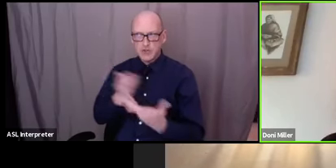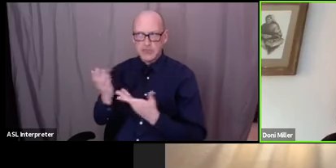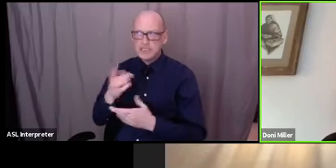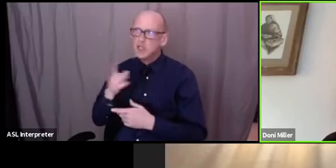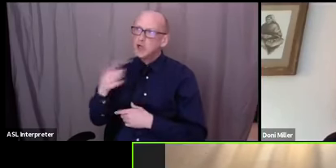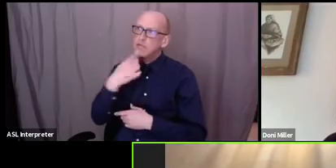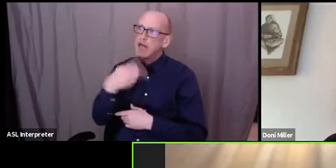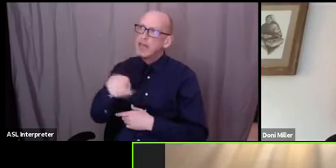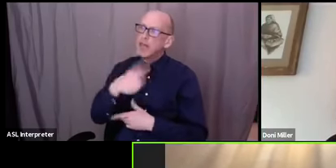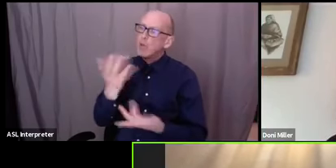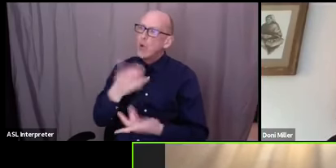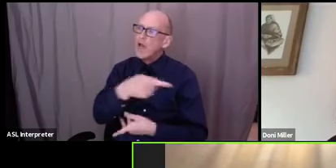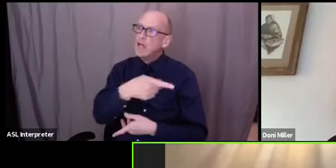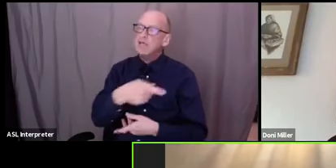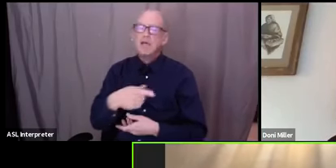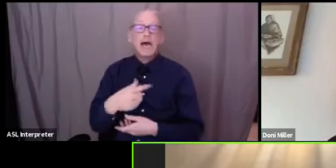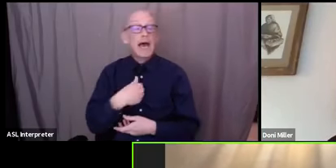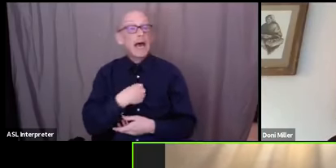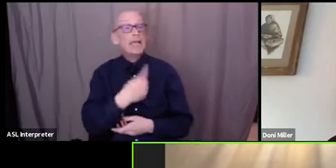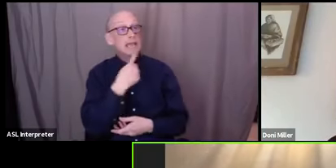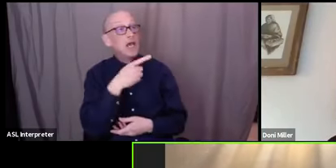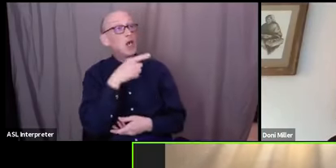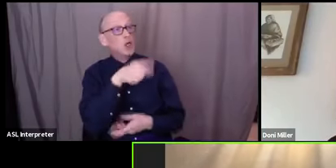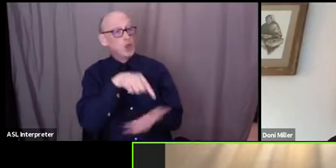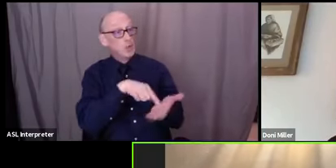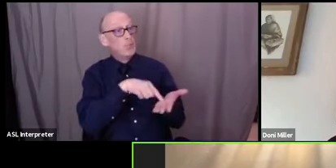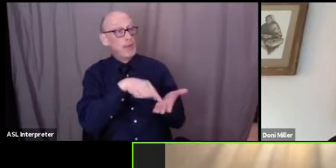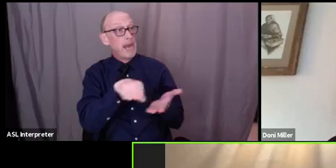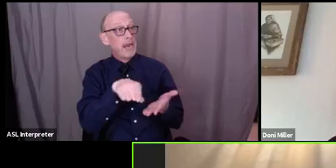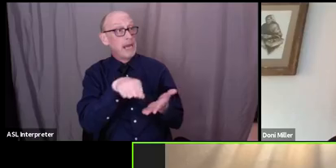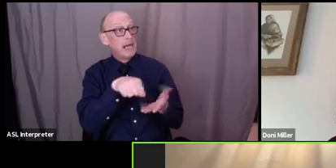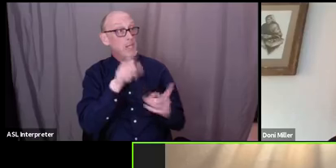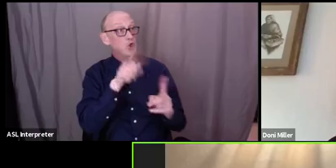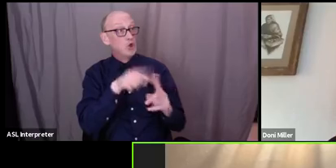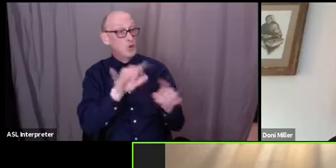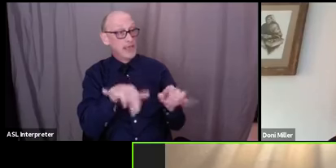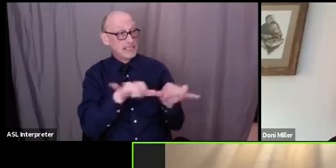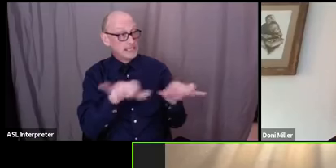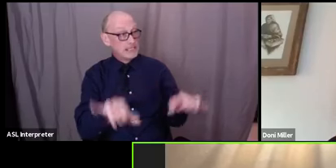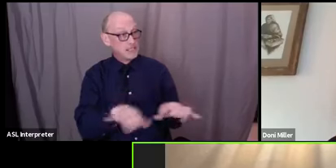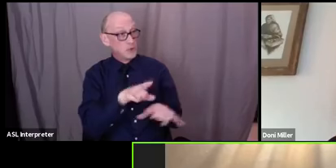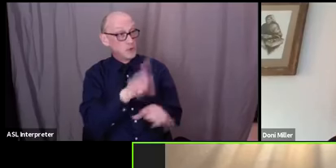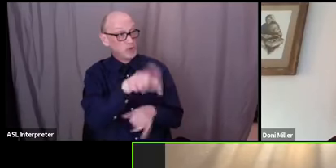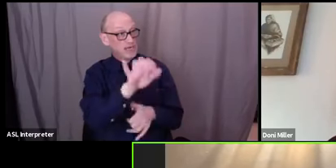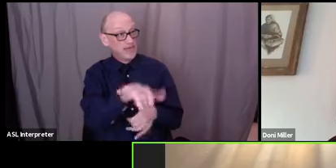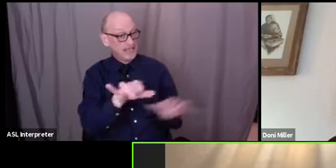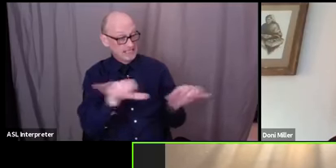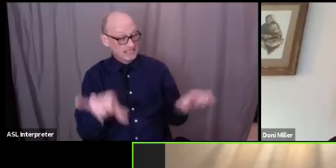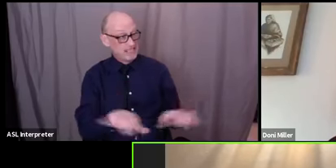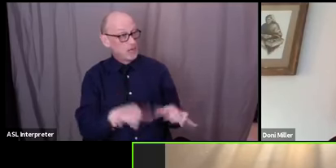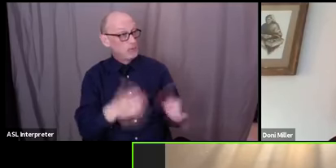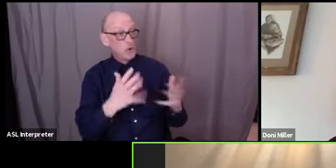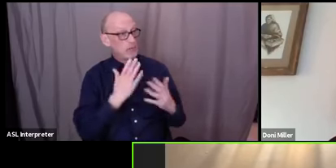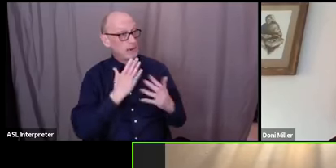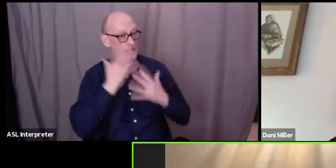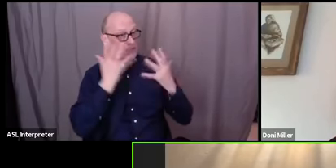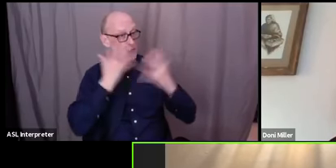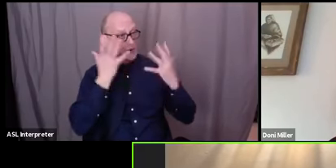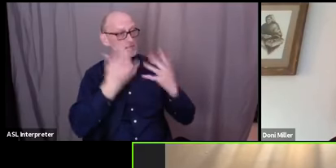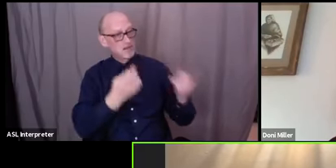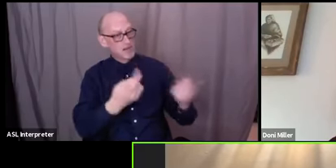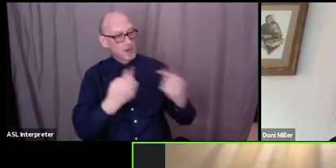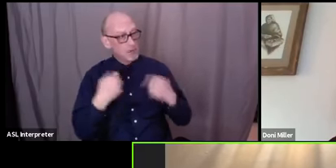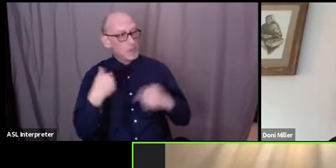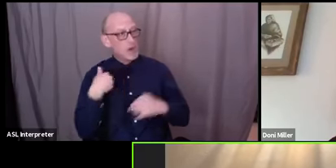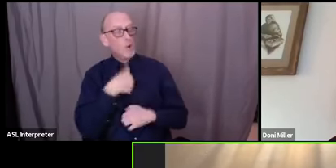i would say that you've paid into these systems right now you need them um don't be embarrassed right now we're all